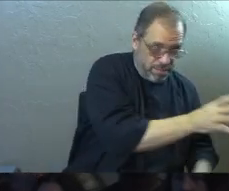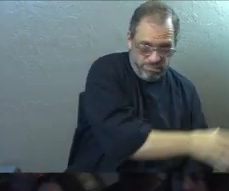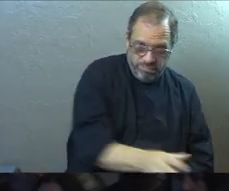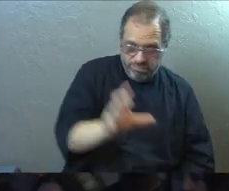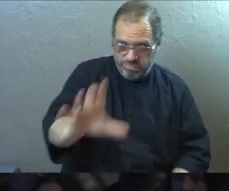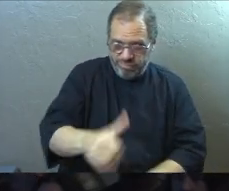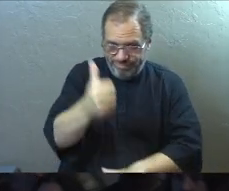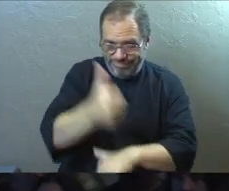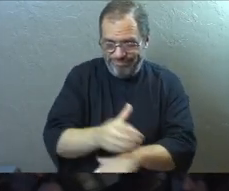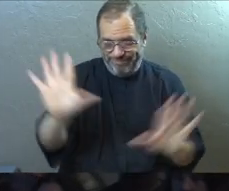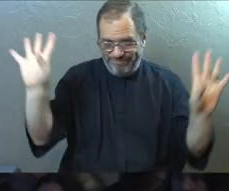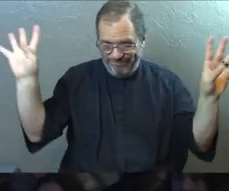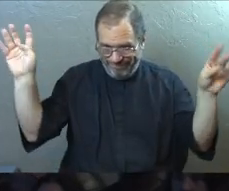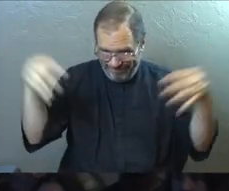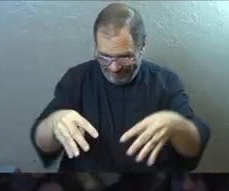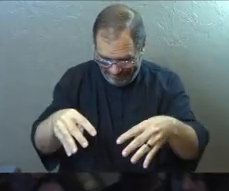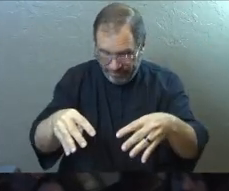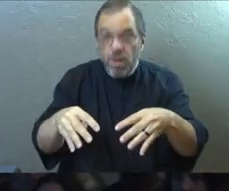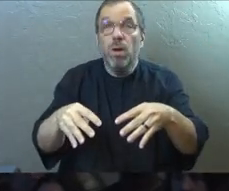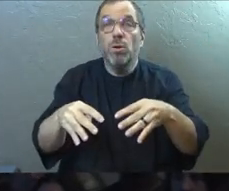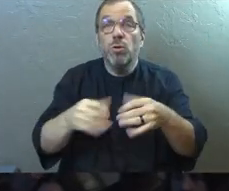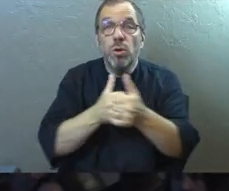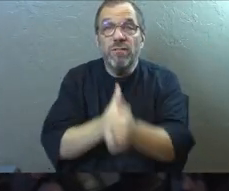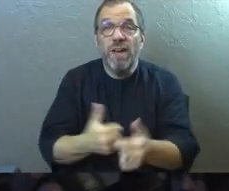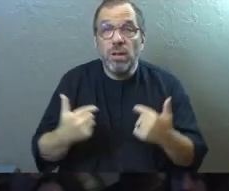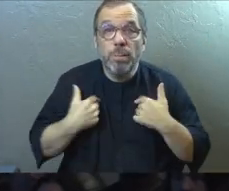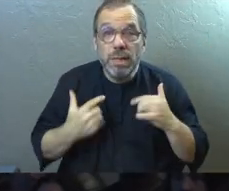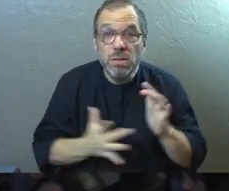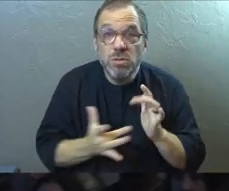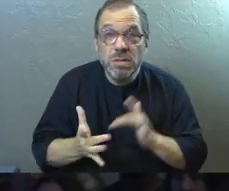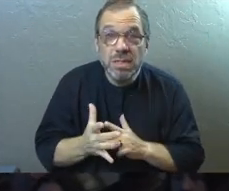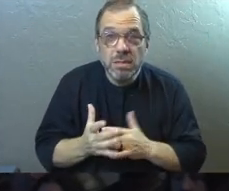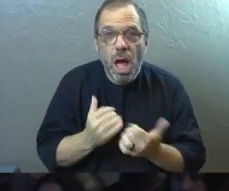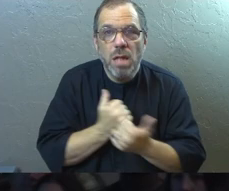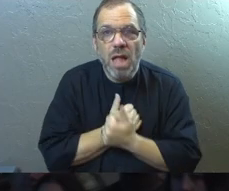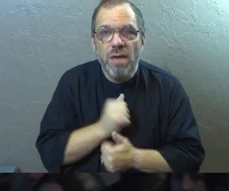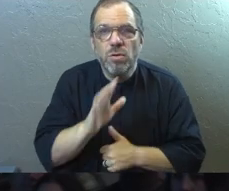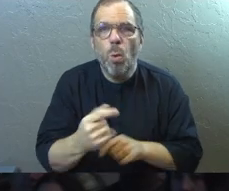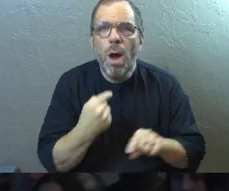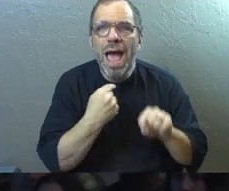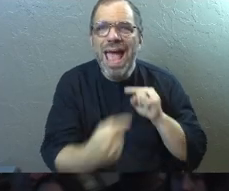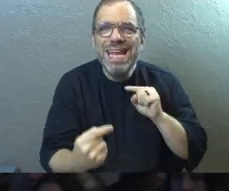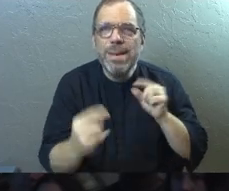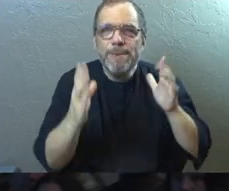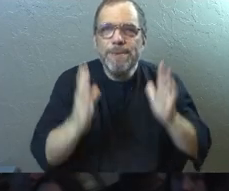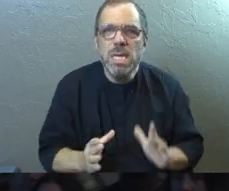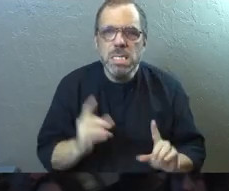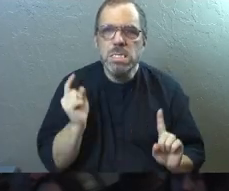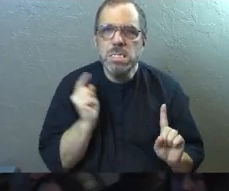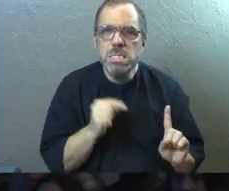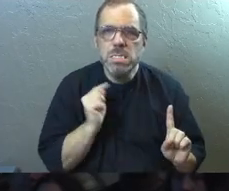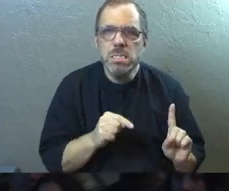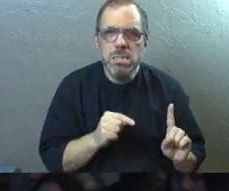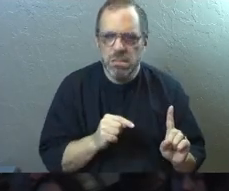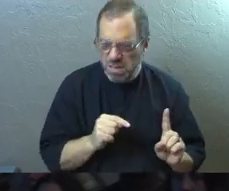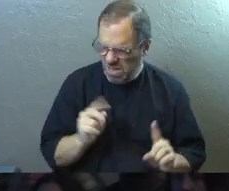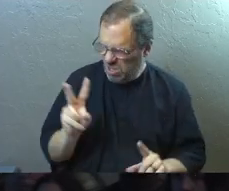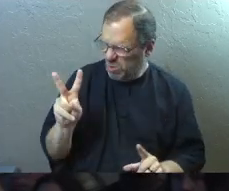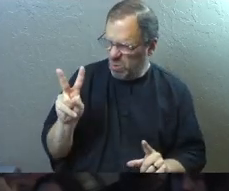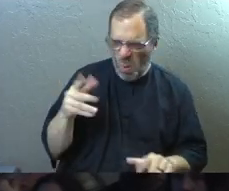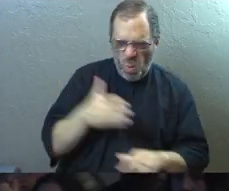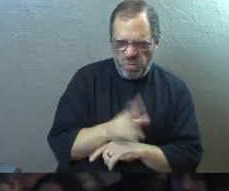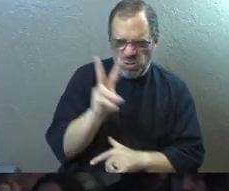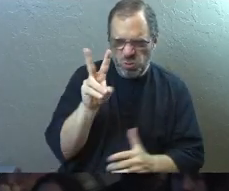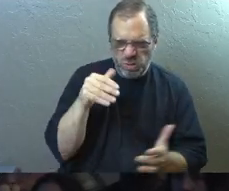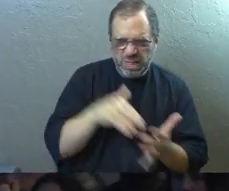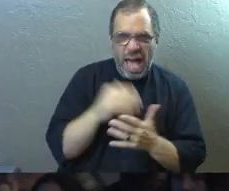center and put the spotlight on it and say, if you're going to be a Jesus follower today, you need to love your enemies. 2,000 years